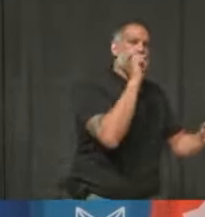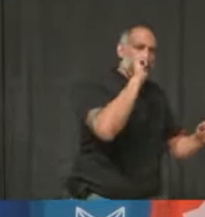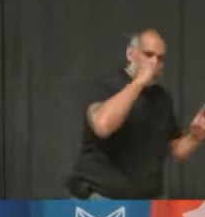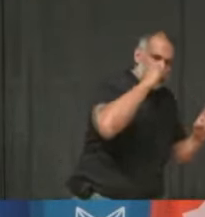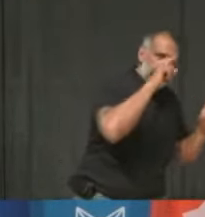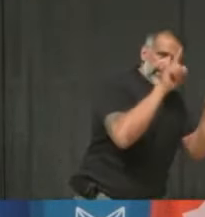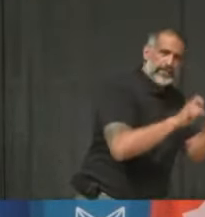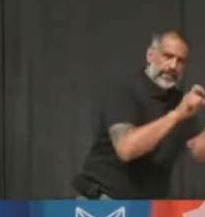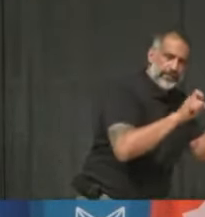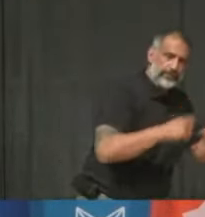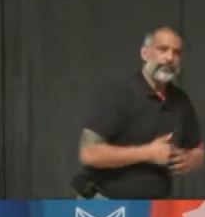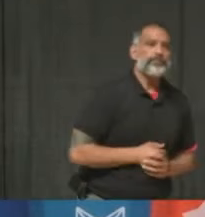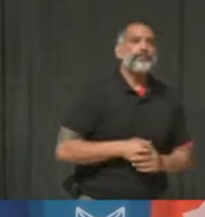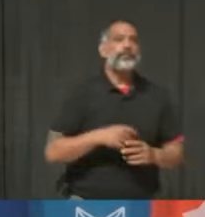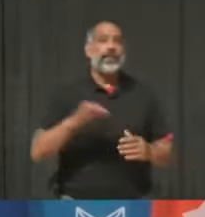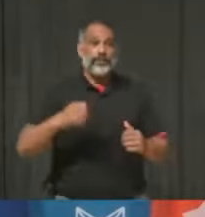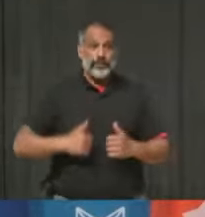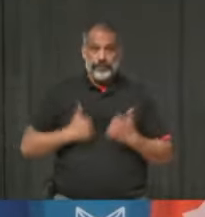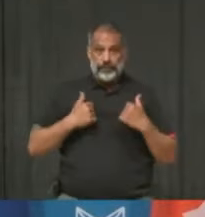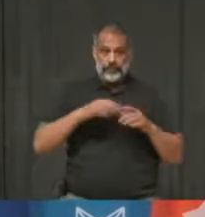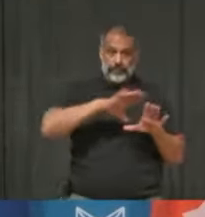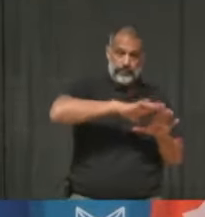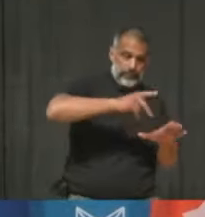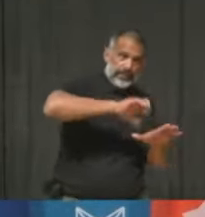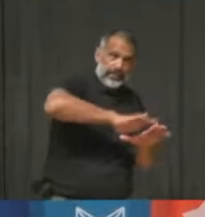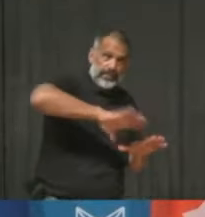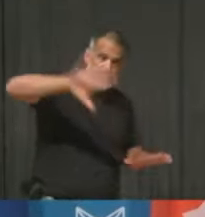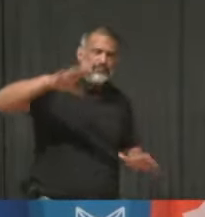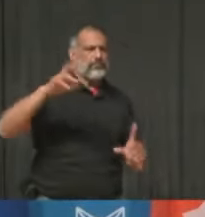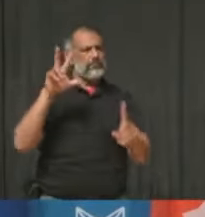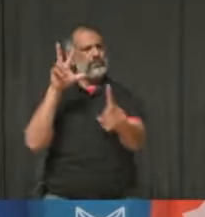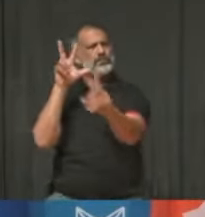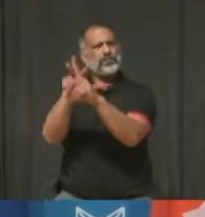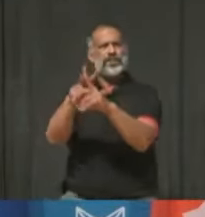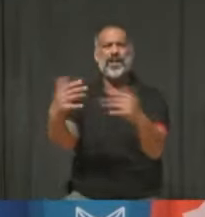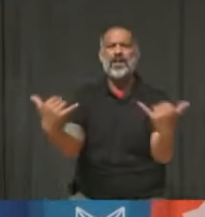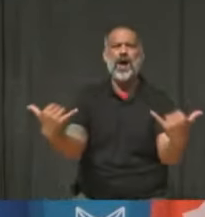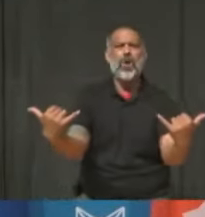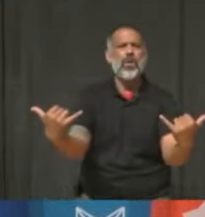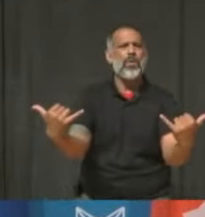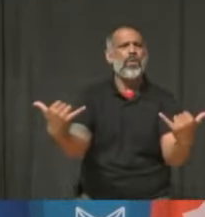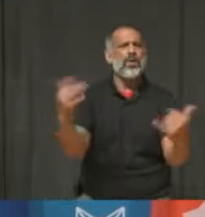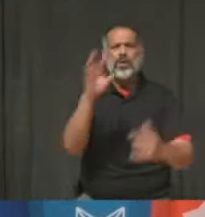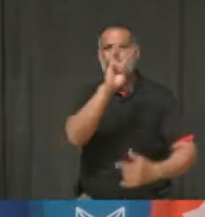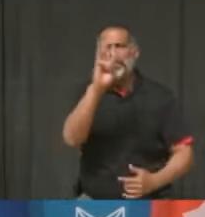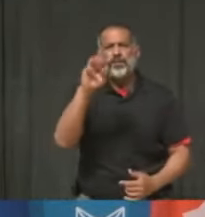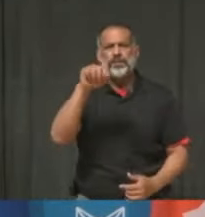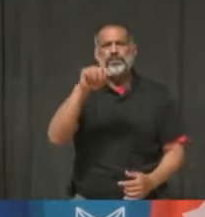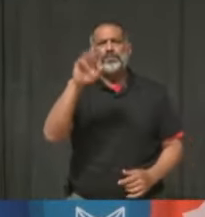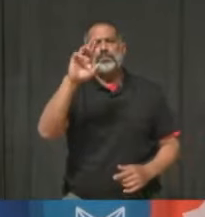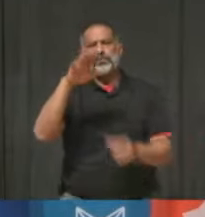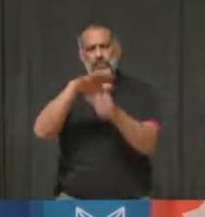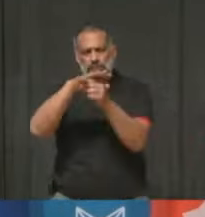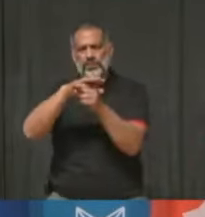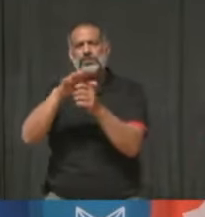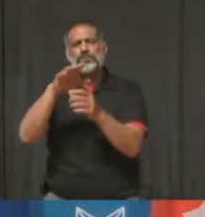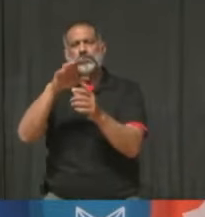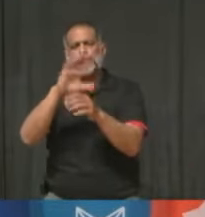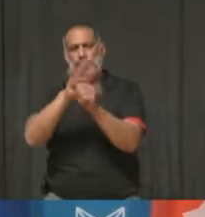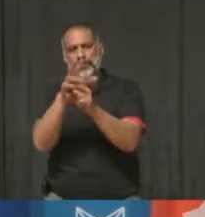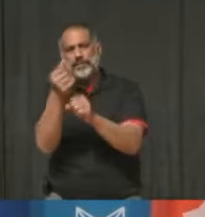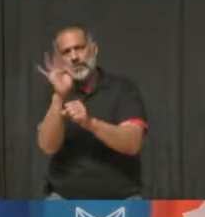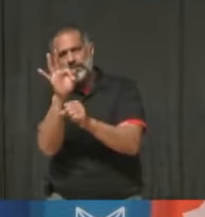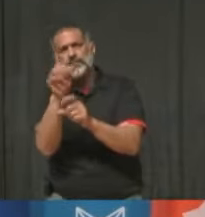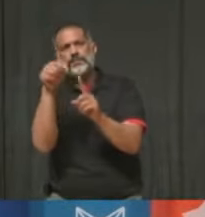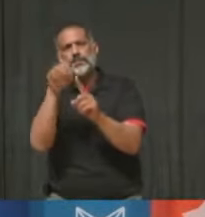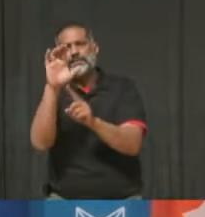book your vaccine today at peelregion.ca forward slash COVID-19 vaccine. Definitely consider joining us